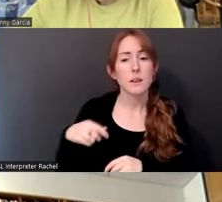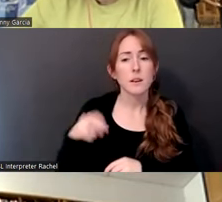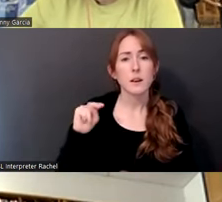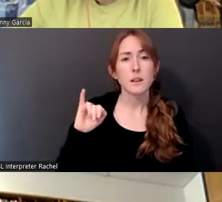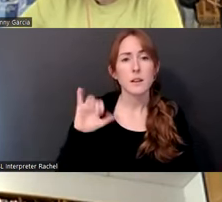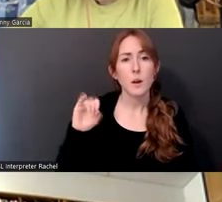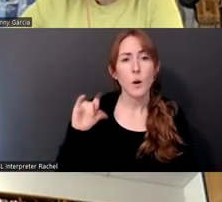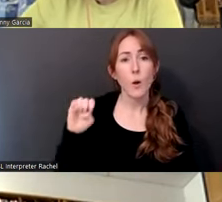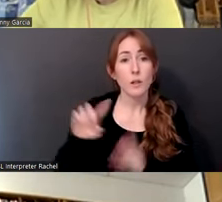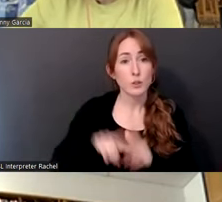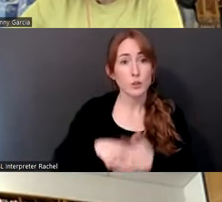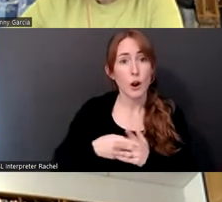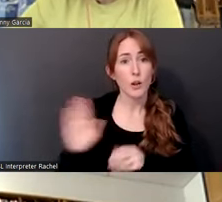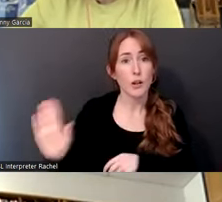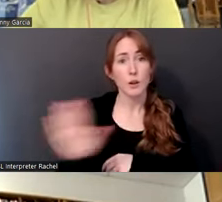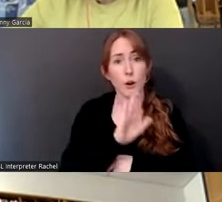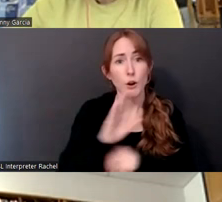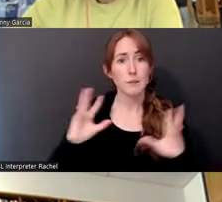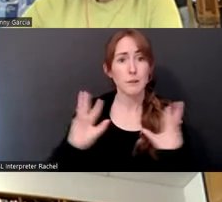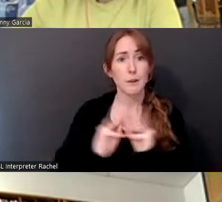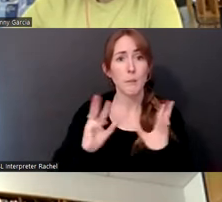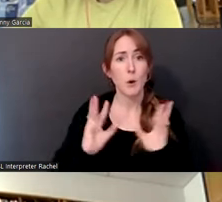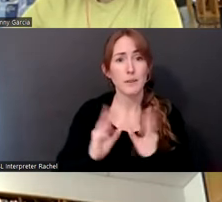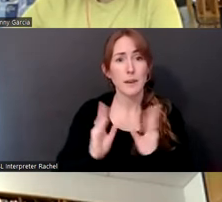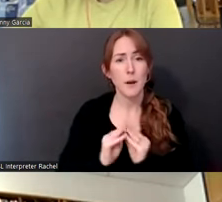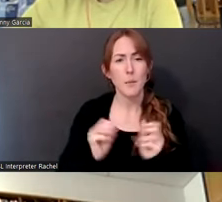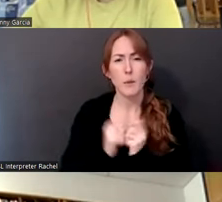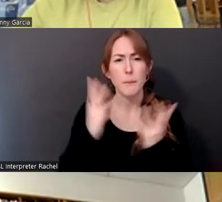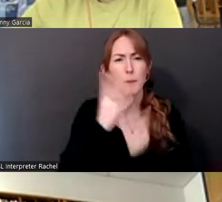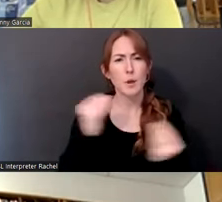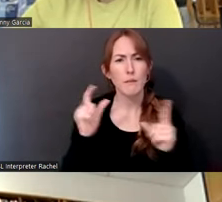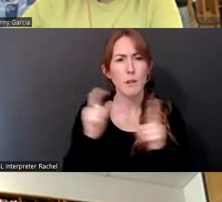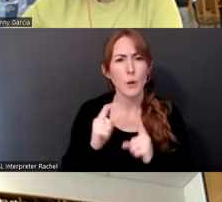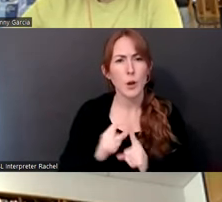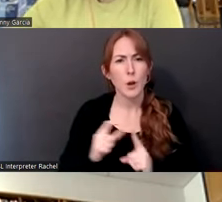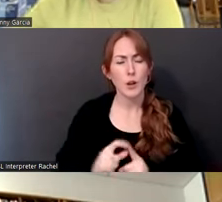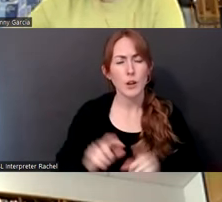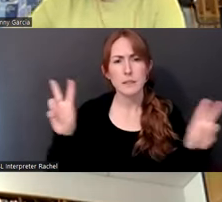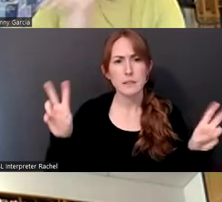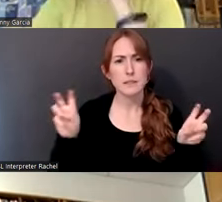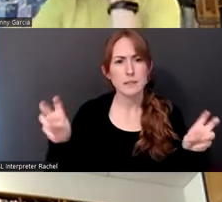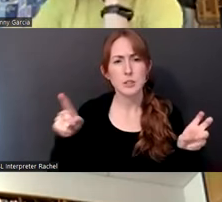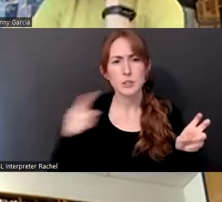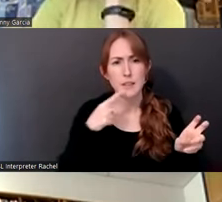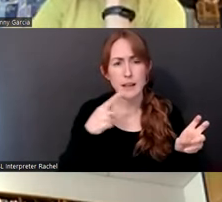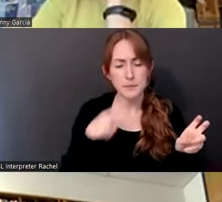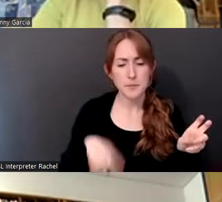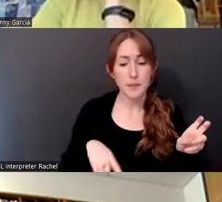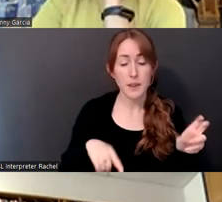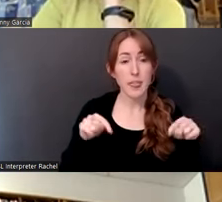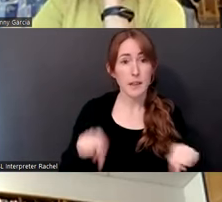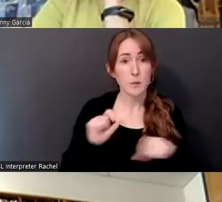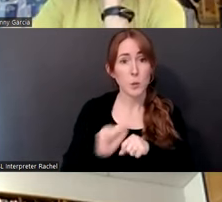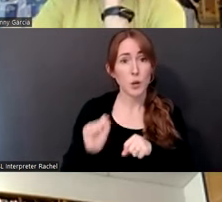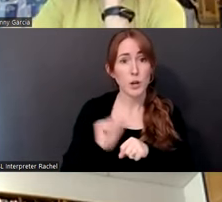off the symposium for us with some beautiful world words and showing up in vulnerability. And she said that in this work, um,